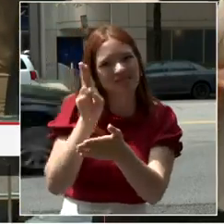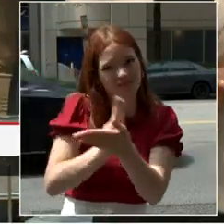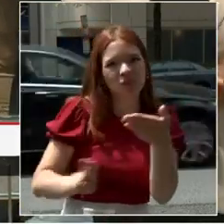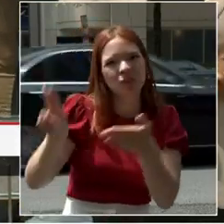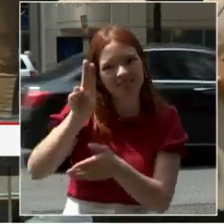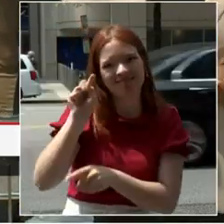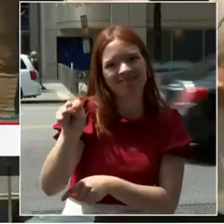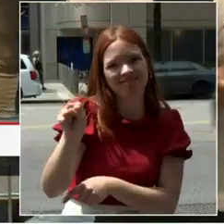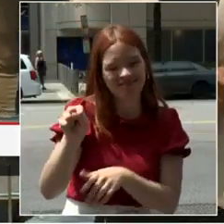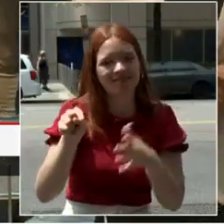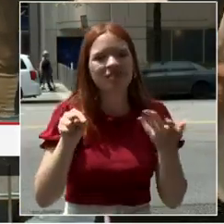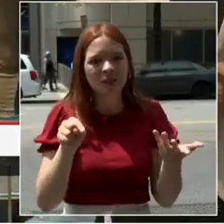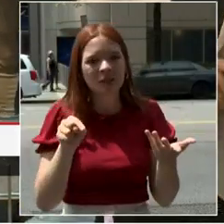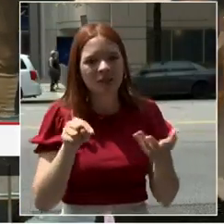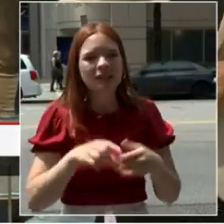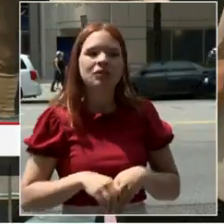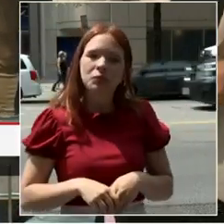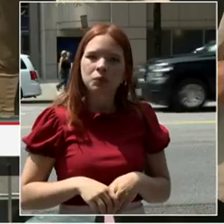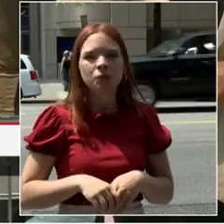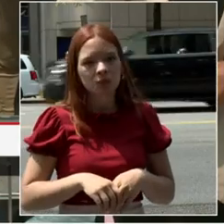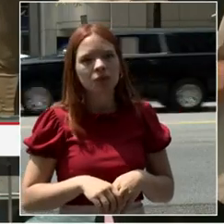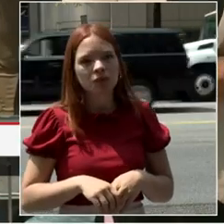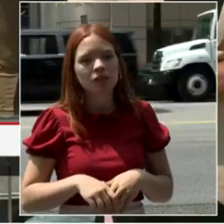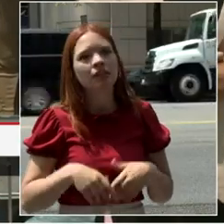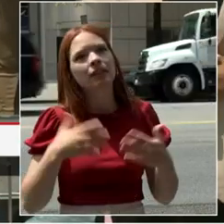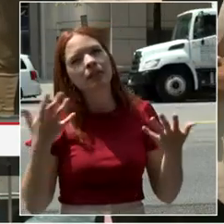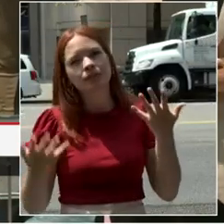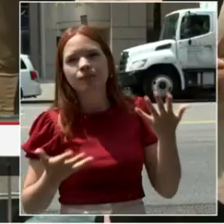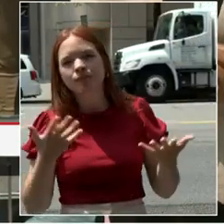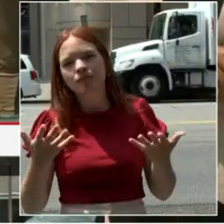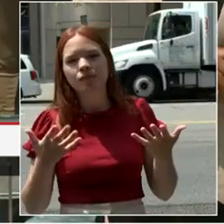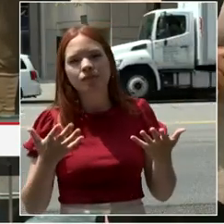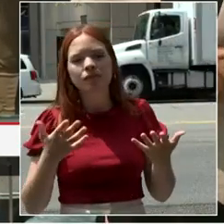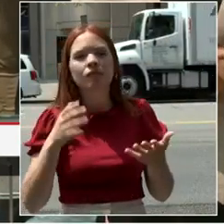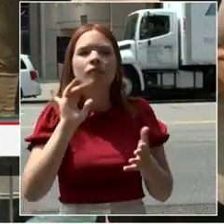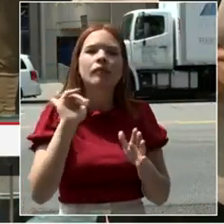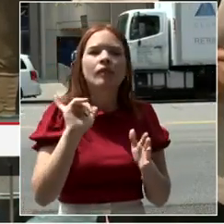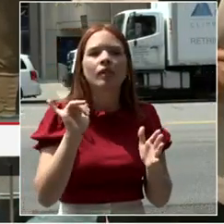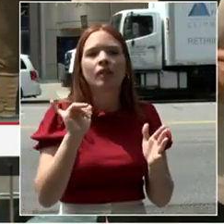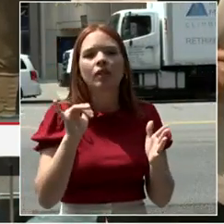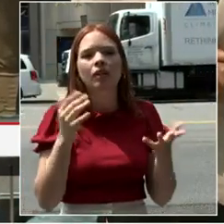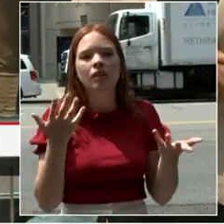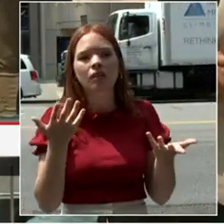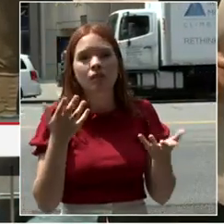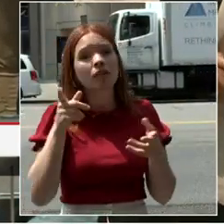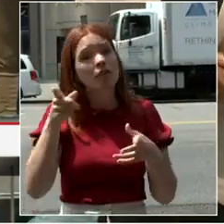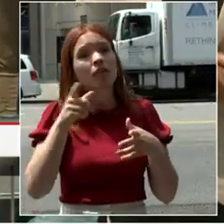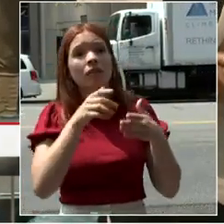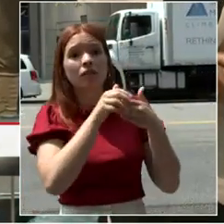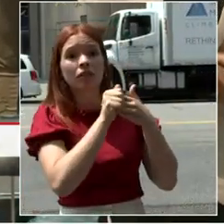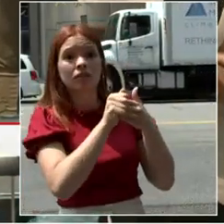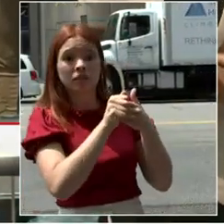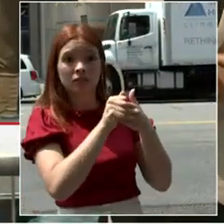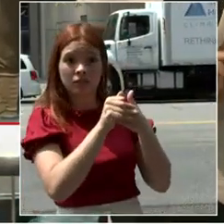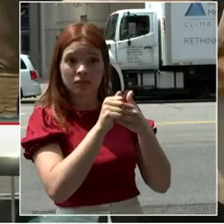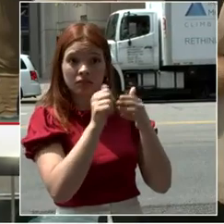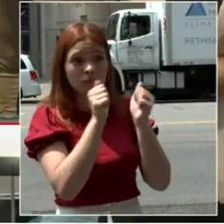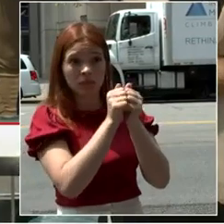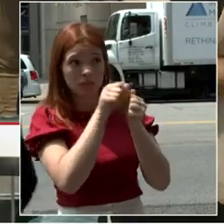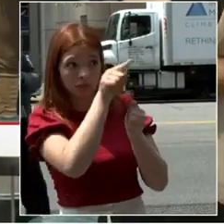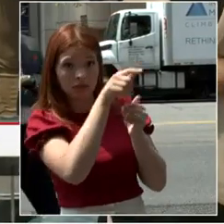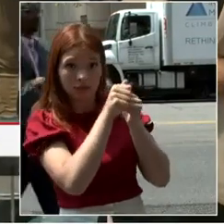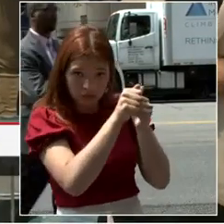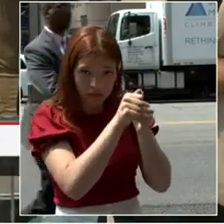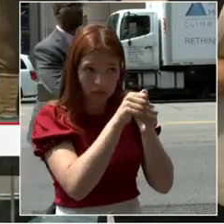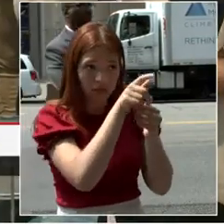Let's say that that, you know, we want to create that roadmap. And so starting with what are the impacts?